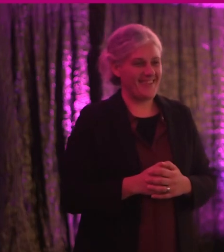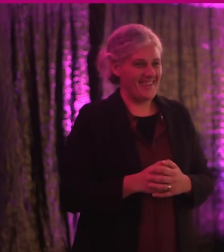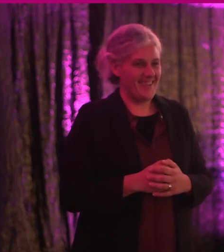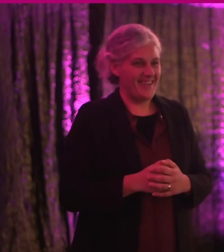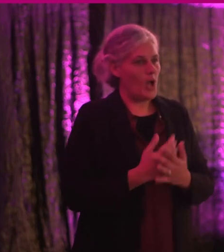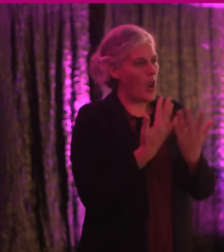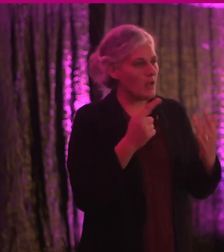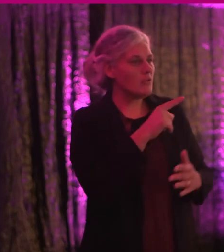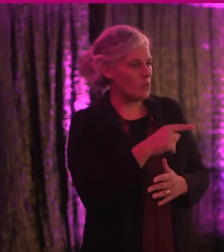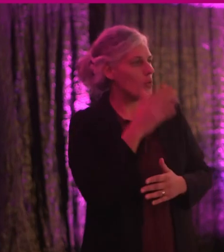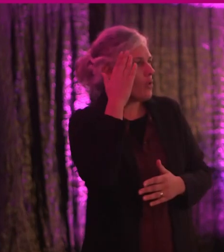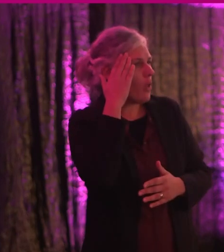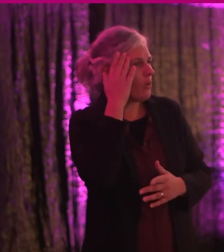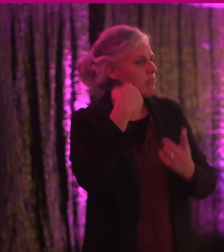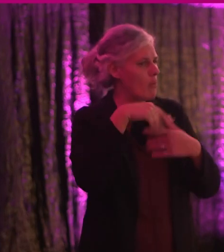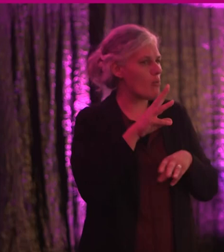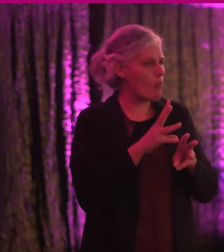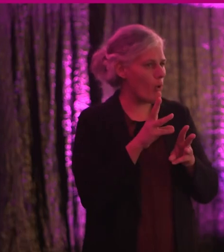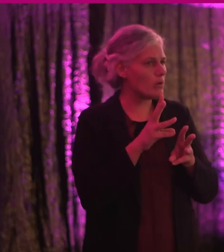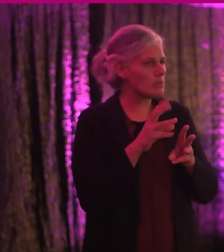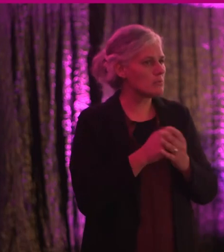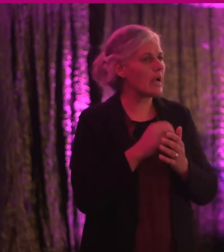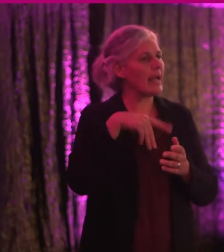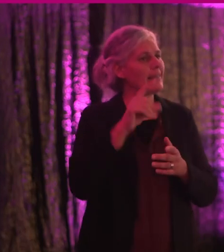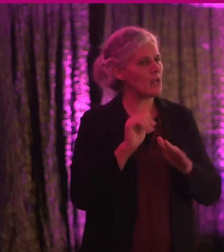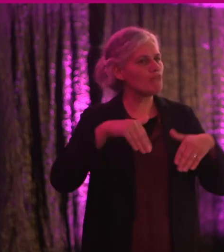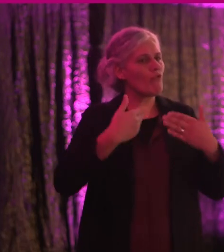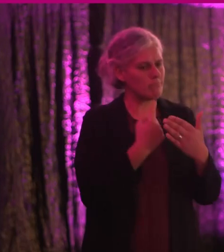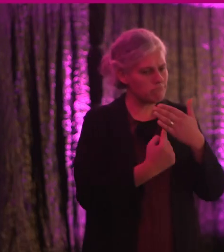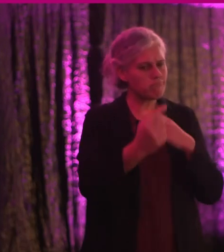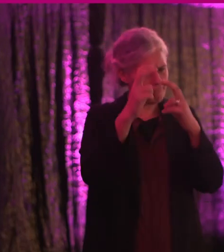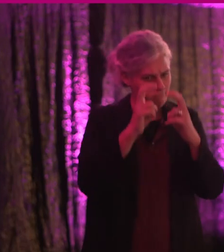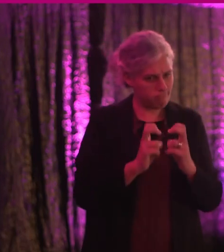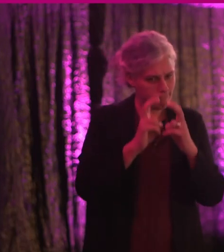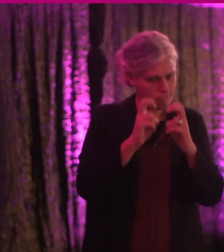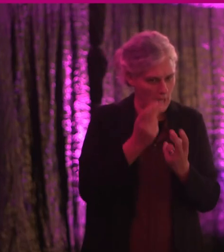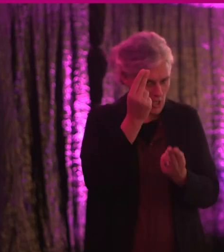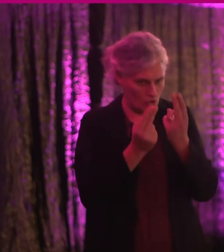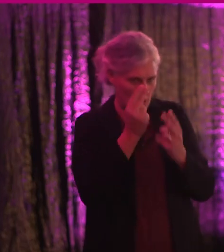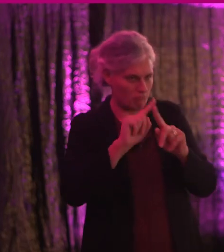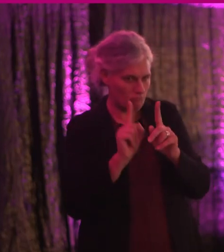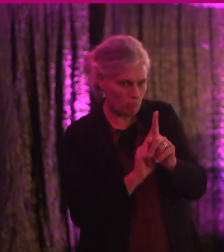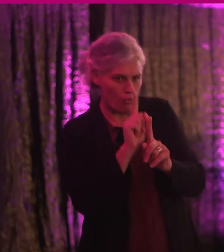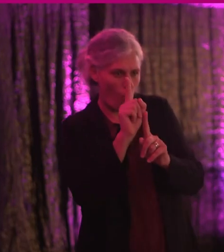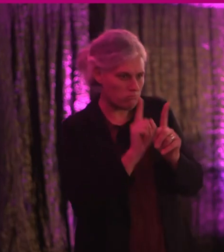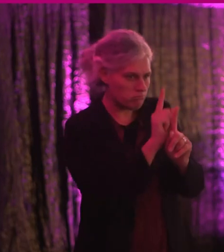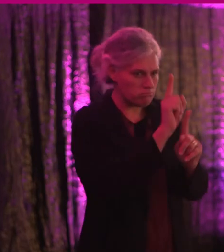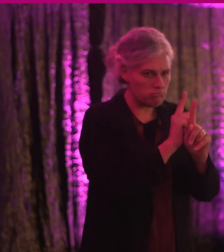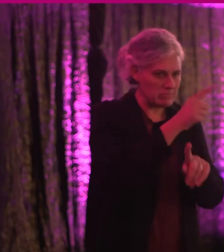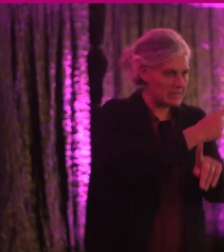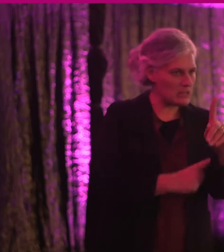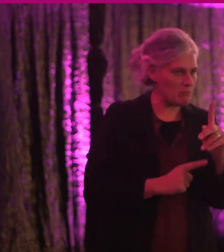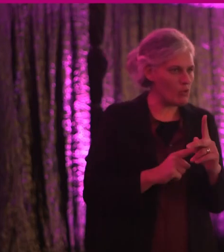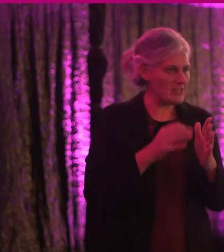Many of you are aware of our work, and that the NDA provides independent analysis and assessments of progress of existing disability